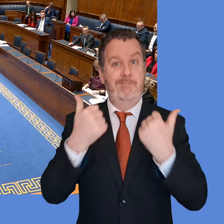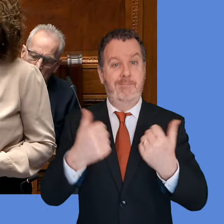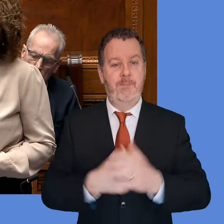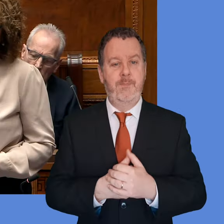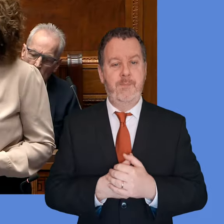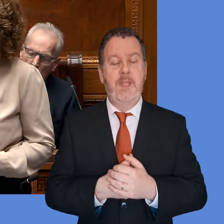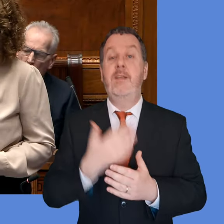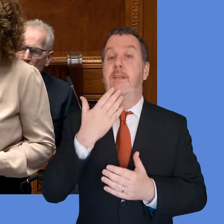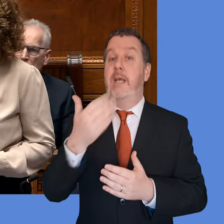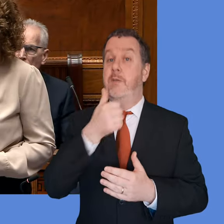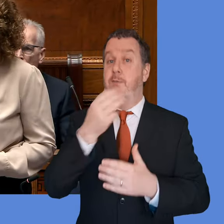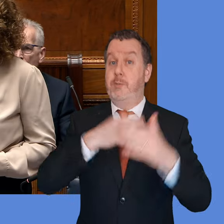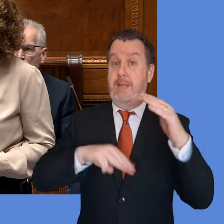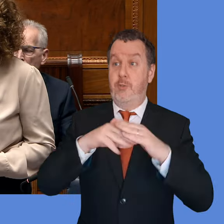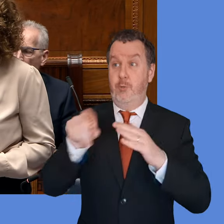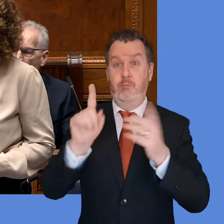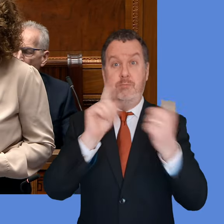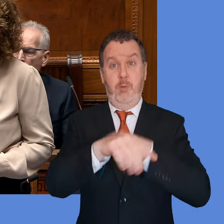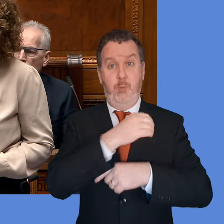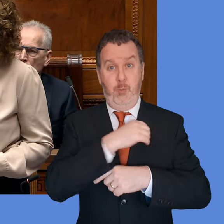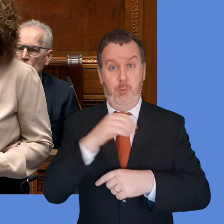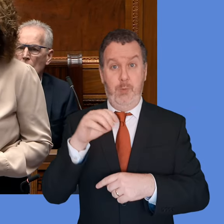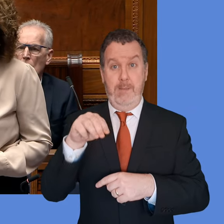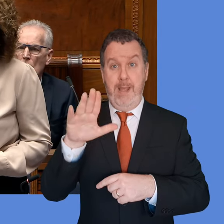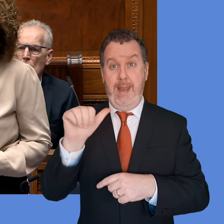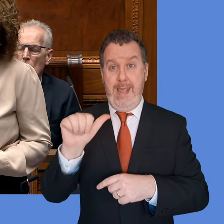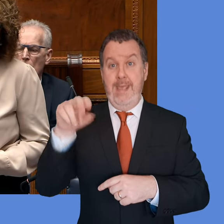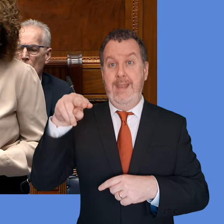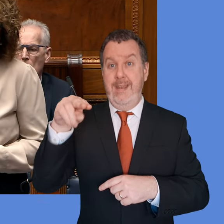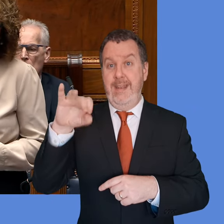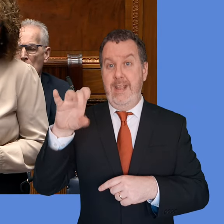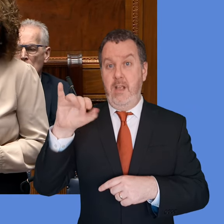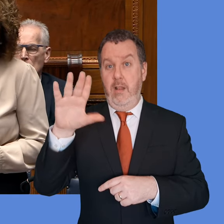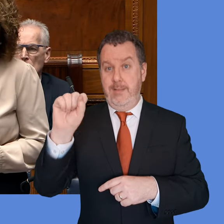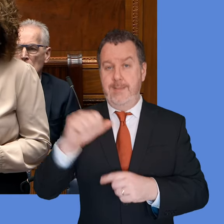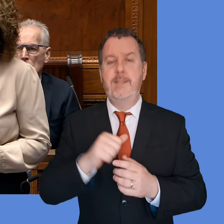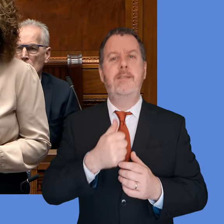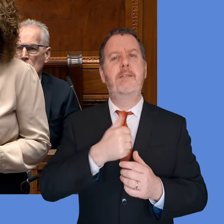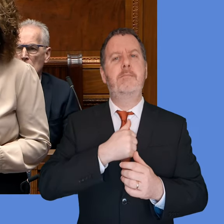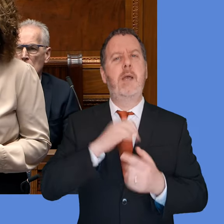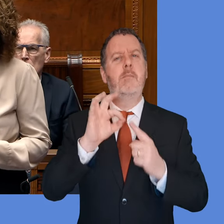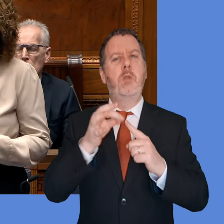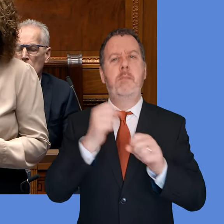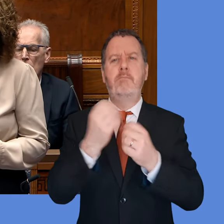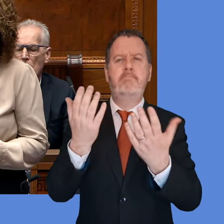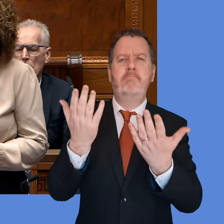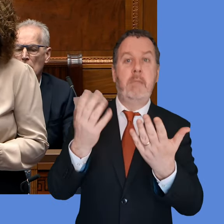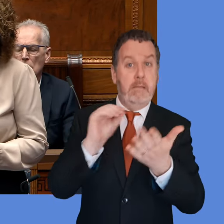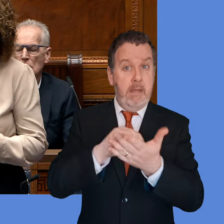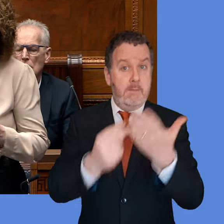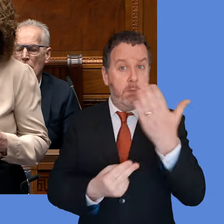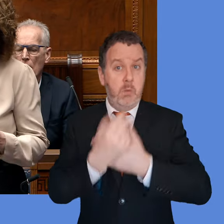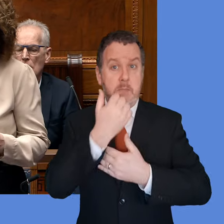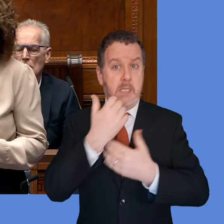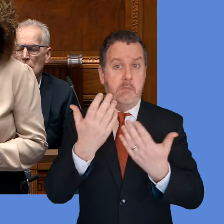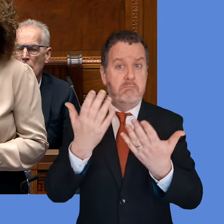Thank you, First Minister, for your response to Kate Nicholl's question. My supplementary would be in relation to providing an